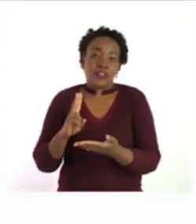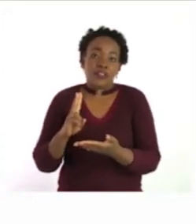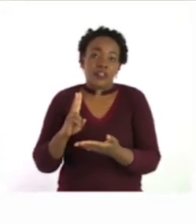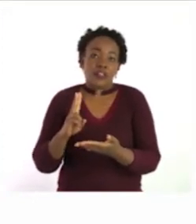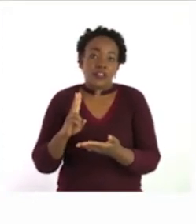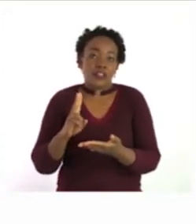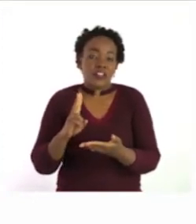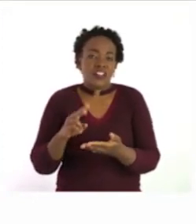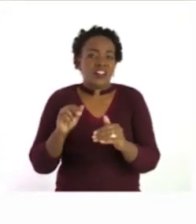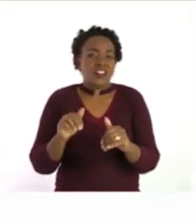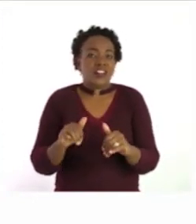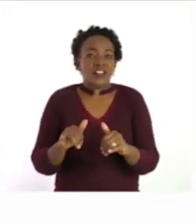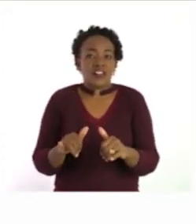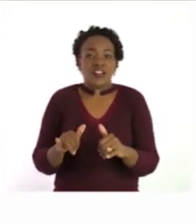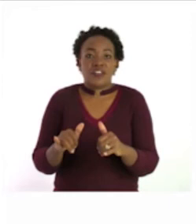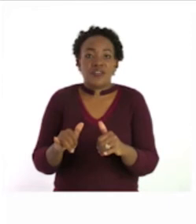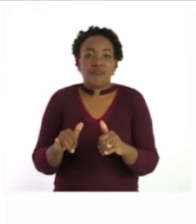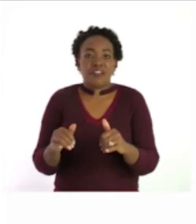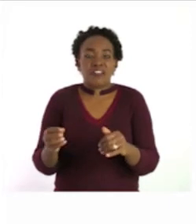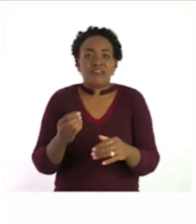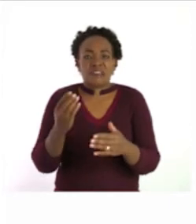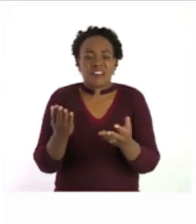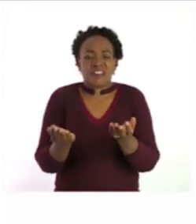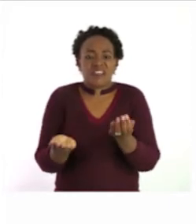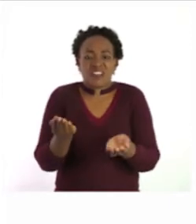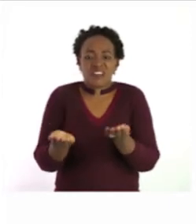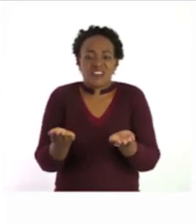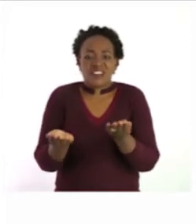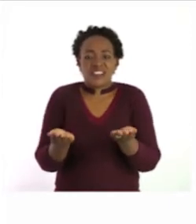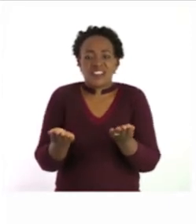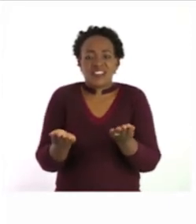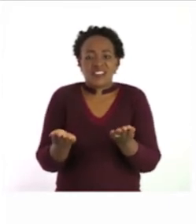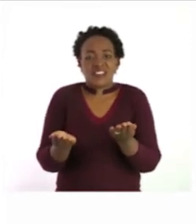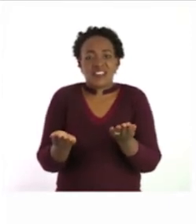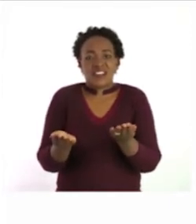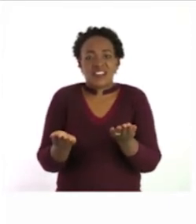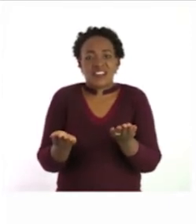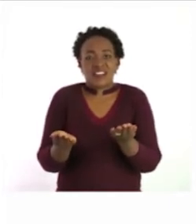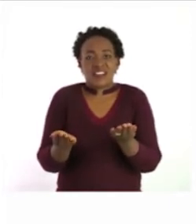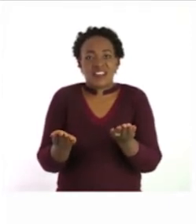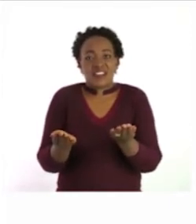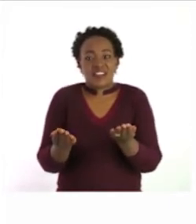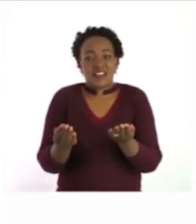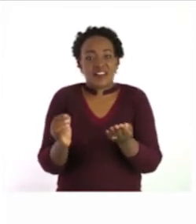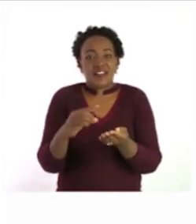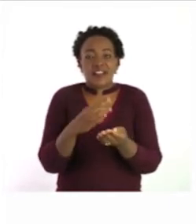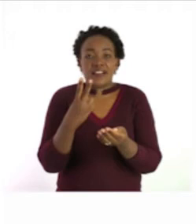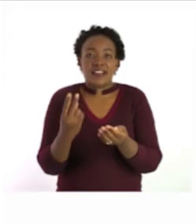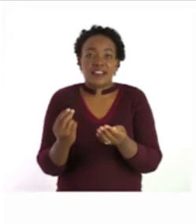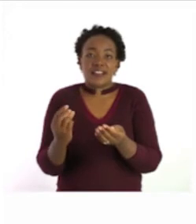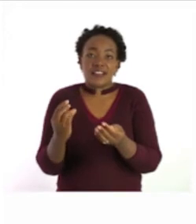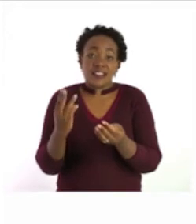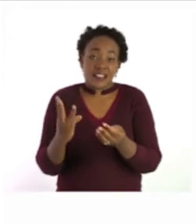do a comparison of fractions. Grade threes always say we are going